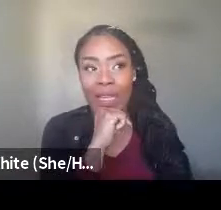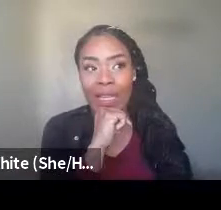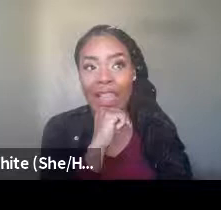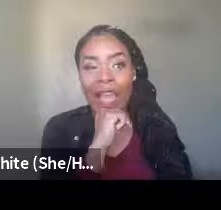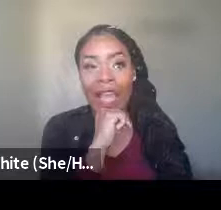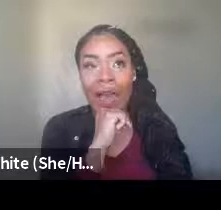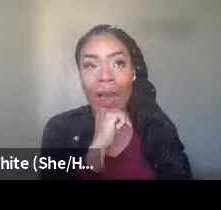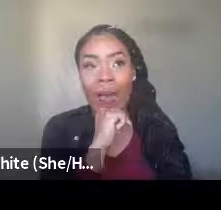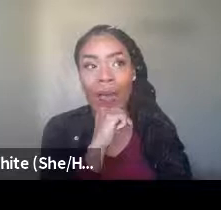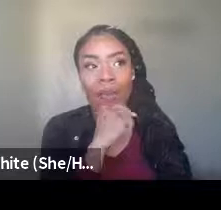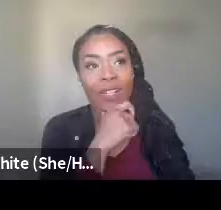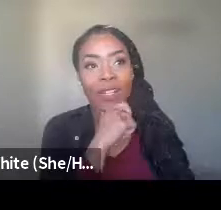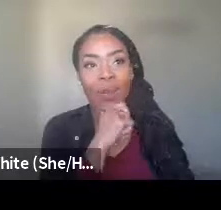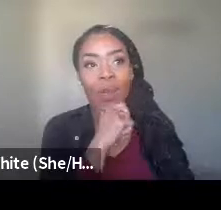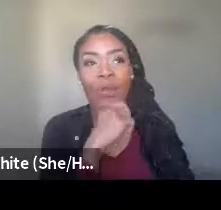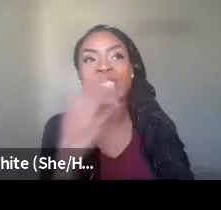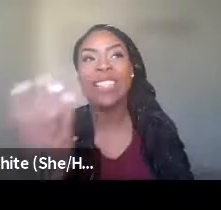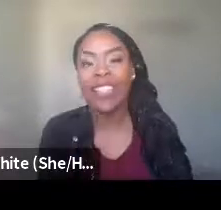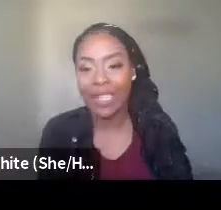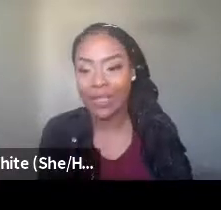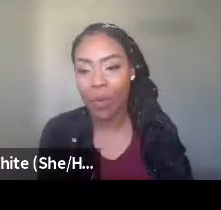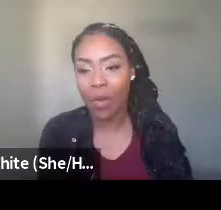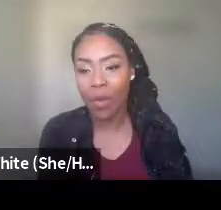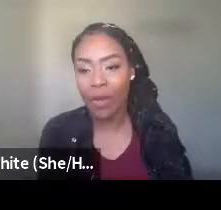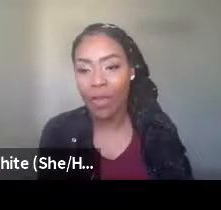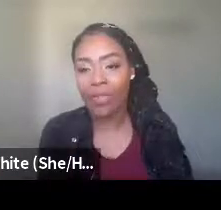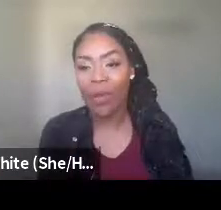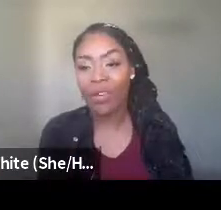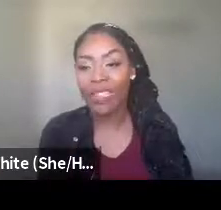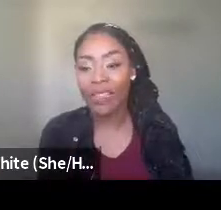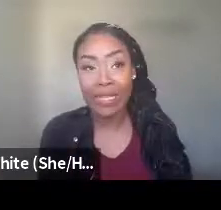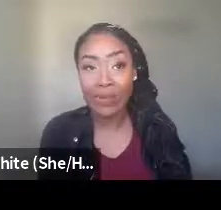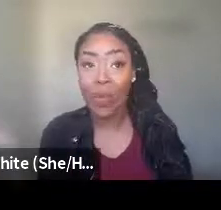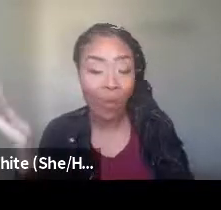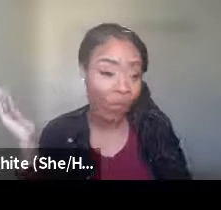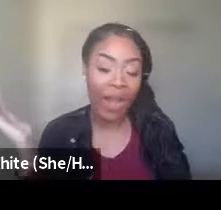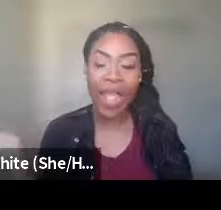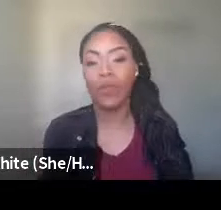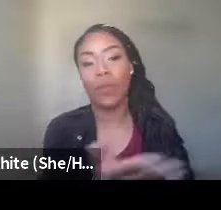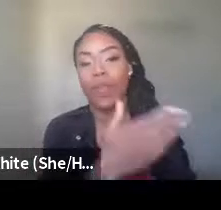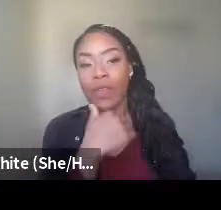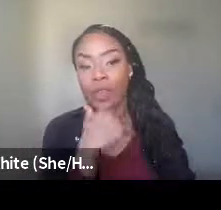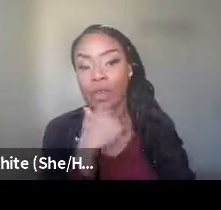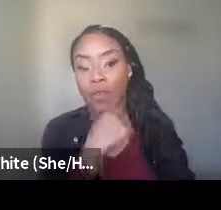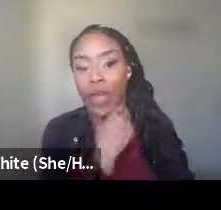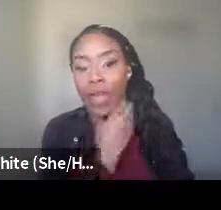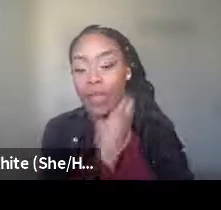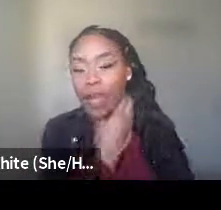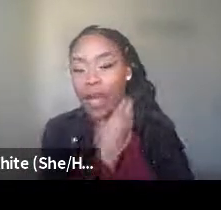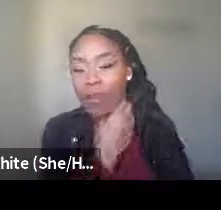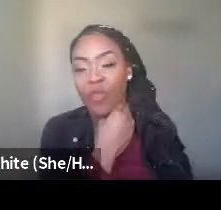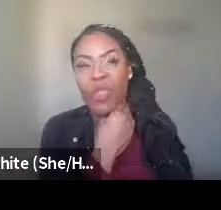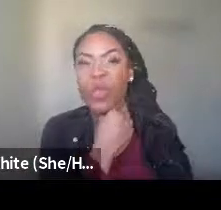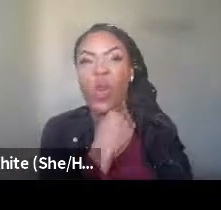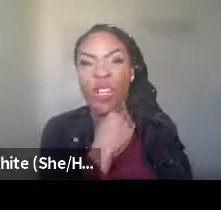like how, what is a good word? Resilient you are. And that resilience will forever benefit you, right?